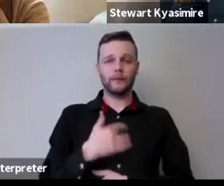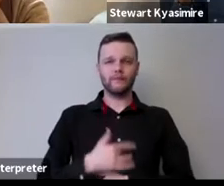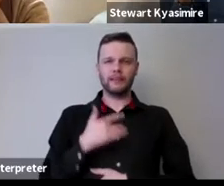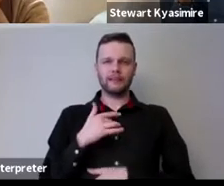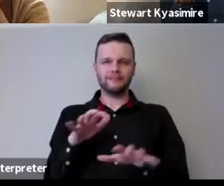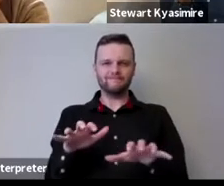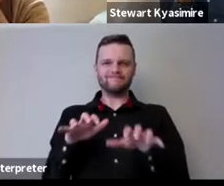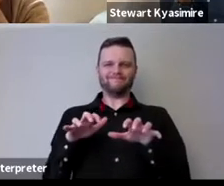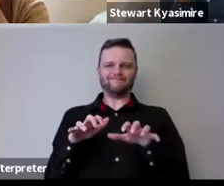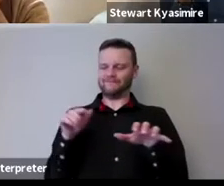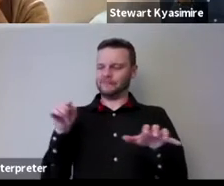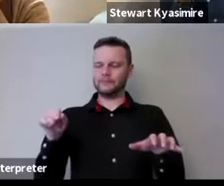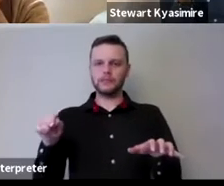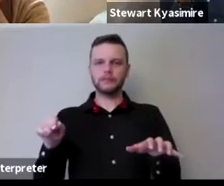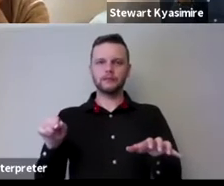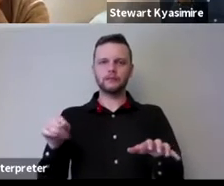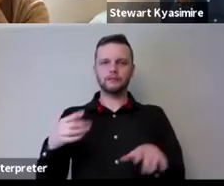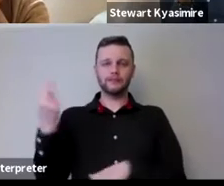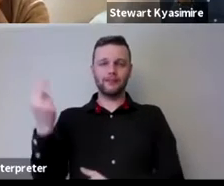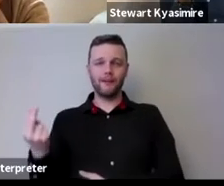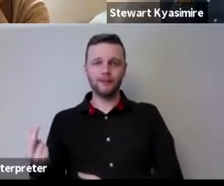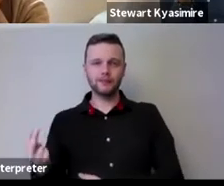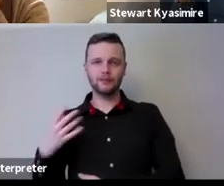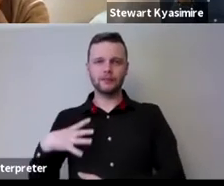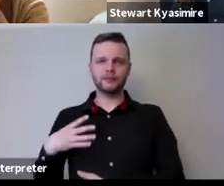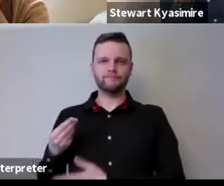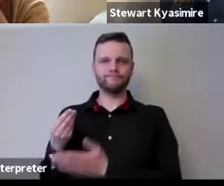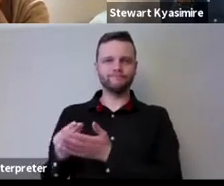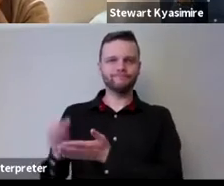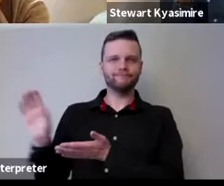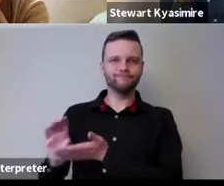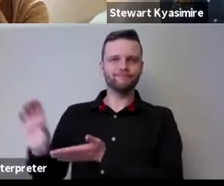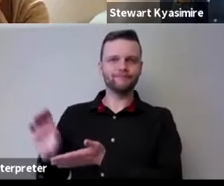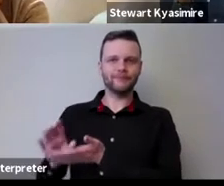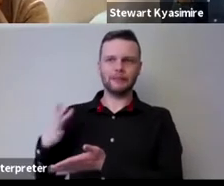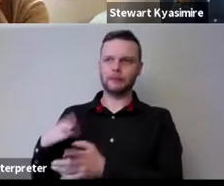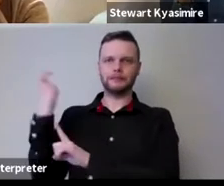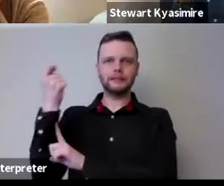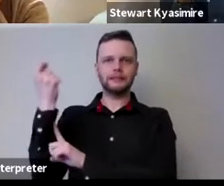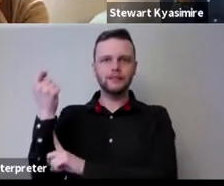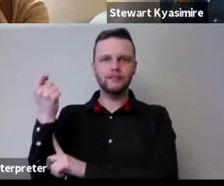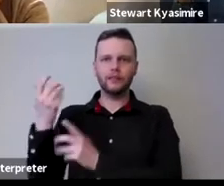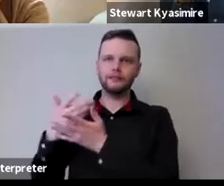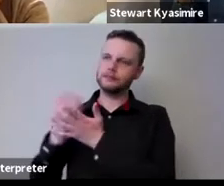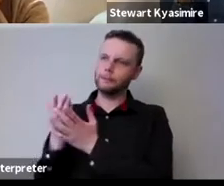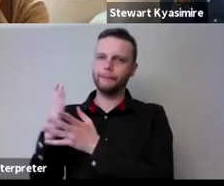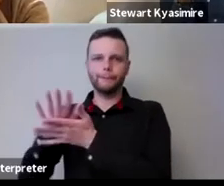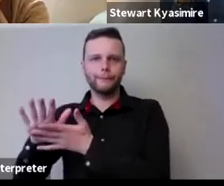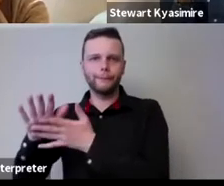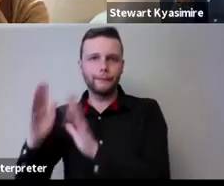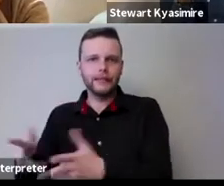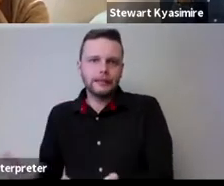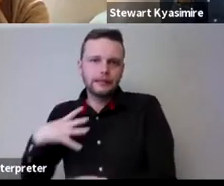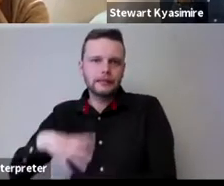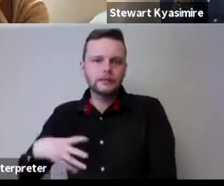between uh as an artist to make a living you have to be successful in a segment of the market and